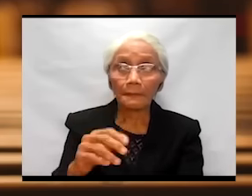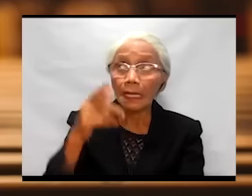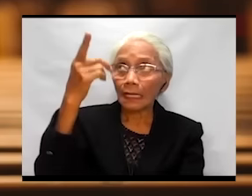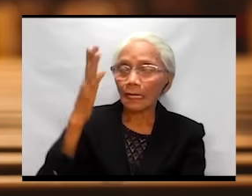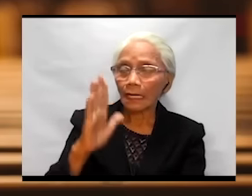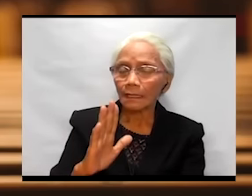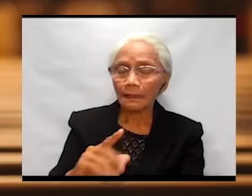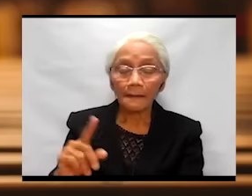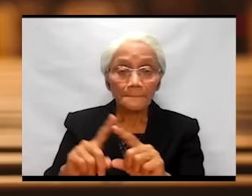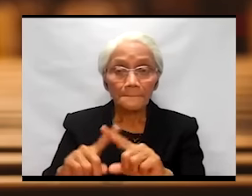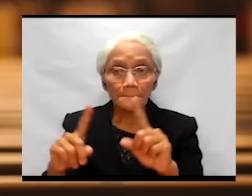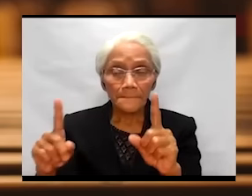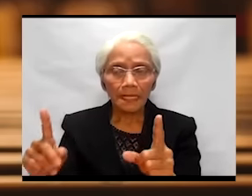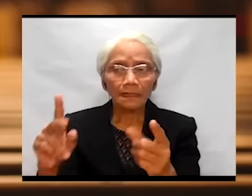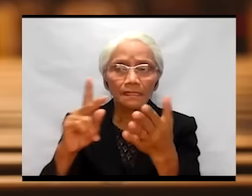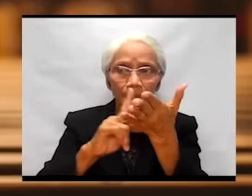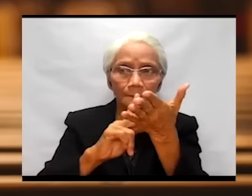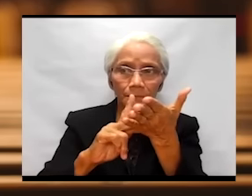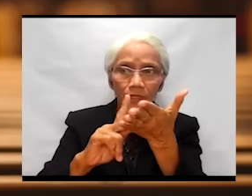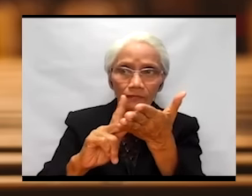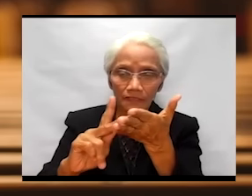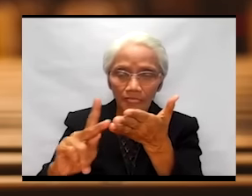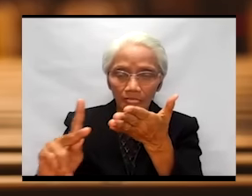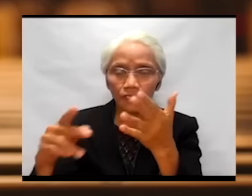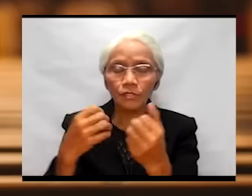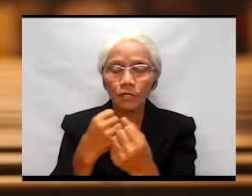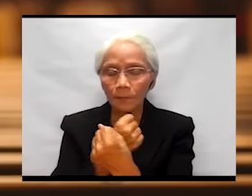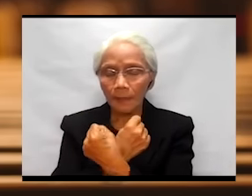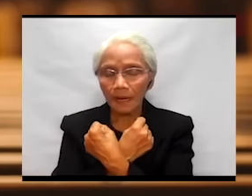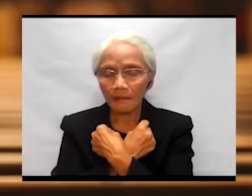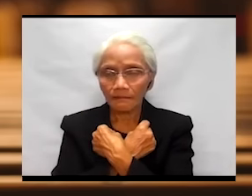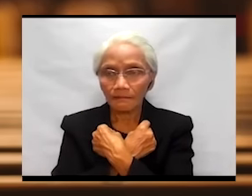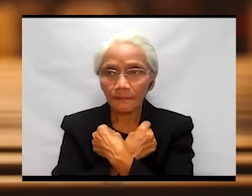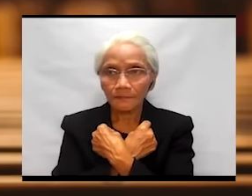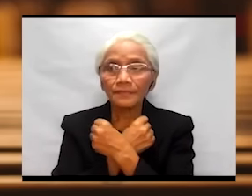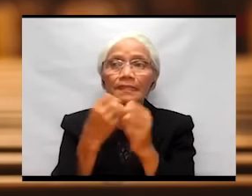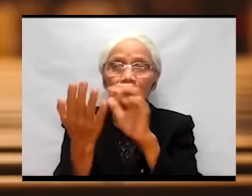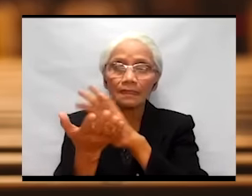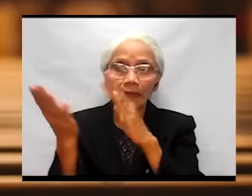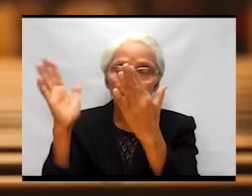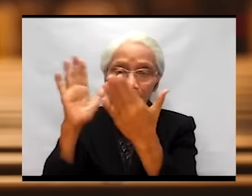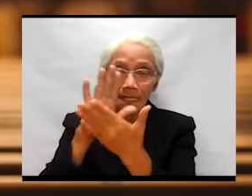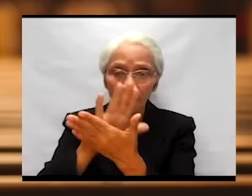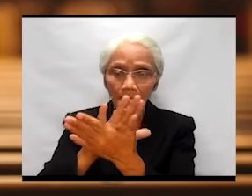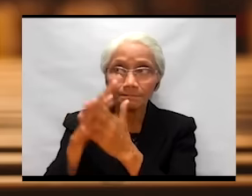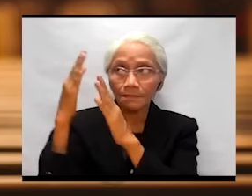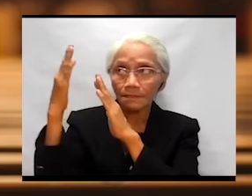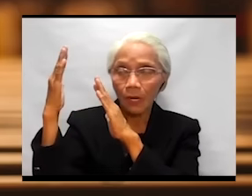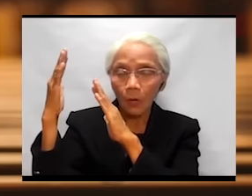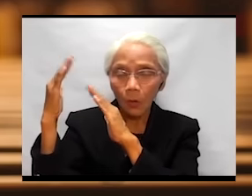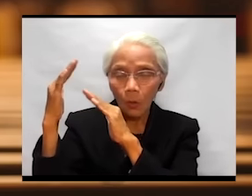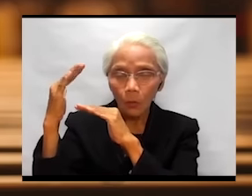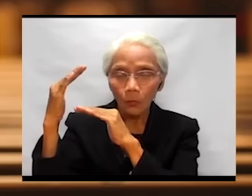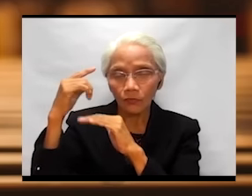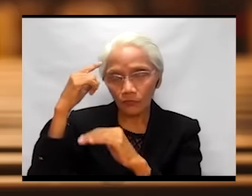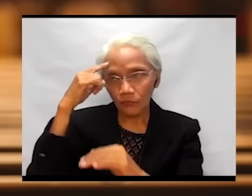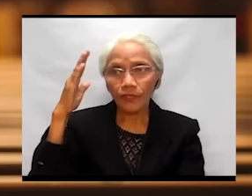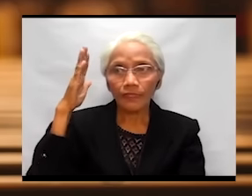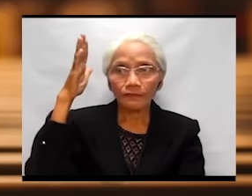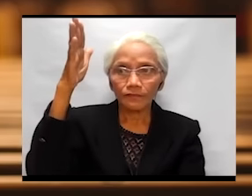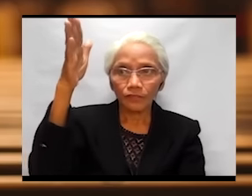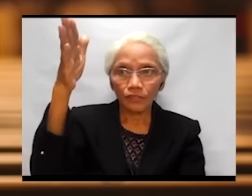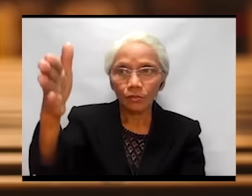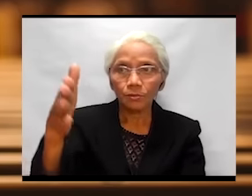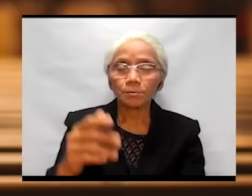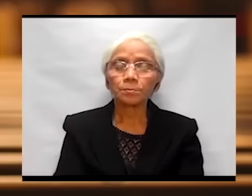but as a purification of love that becomes hope for the